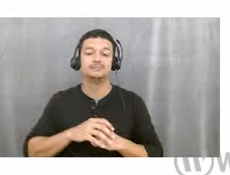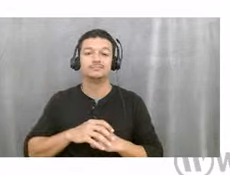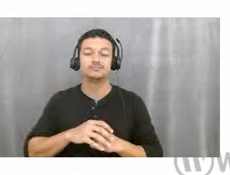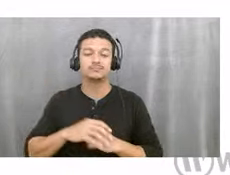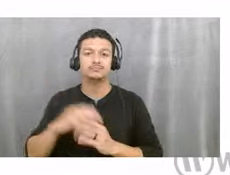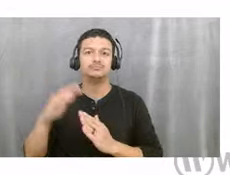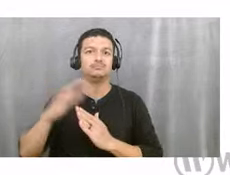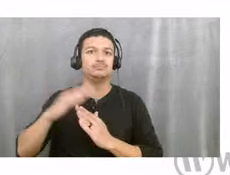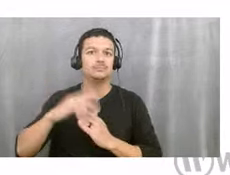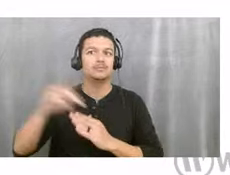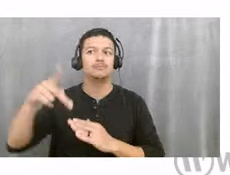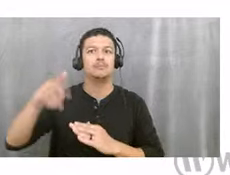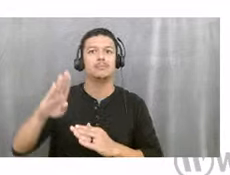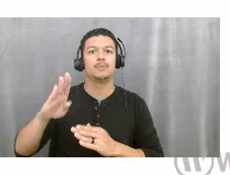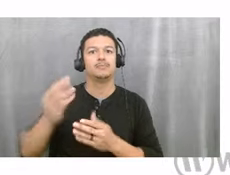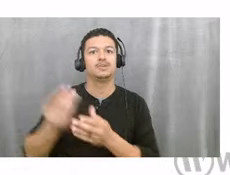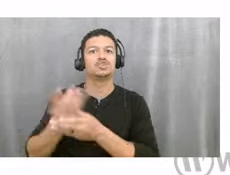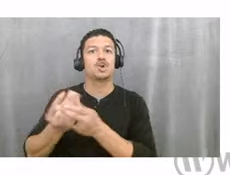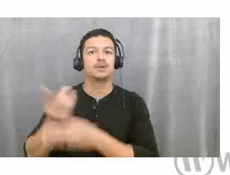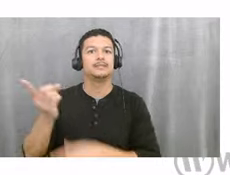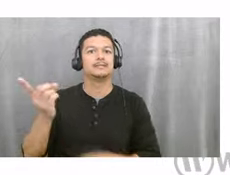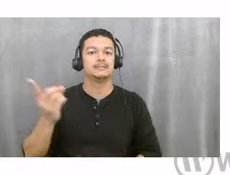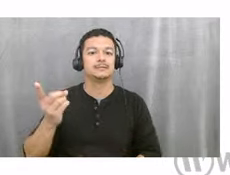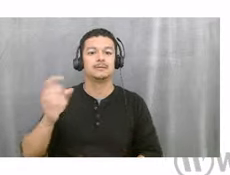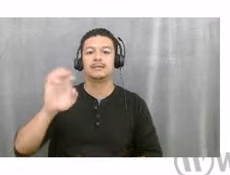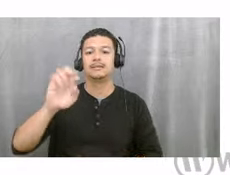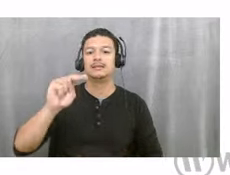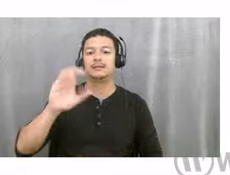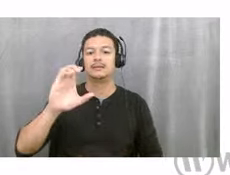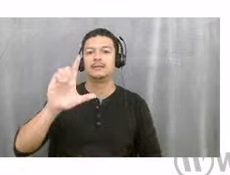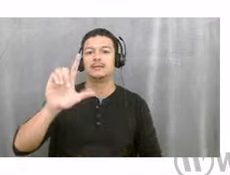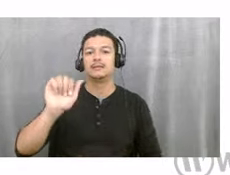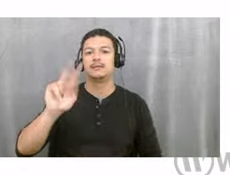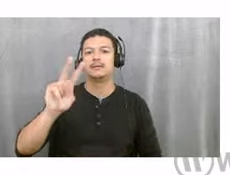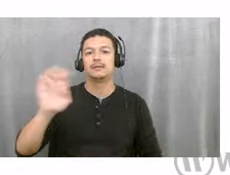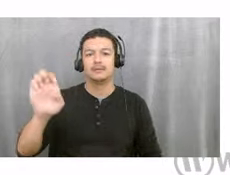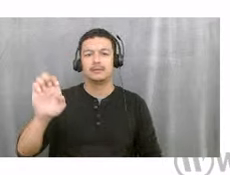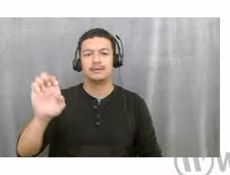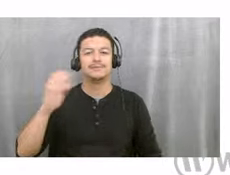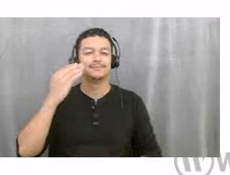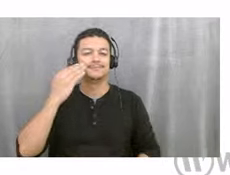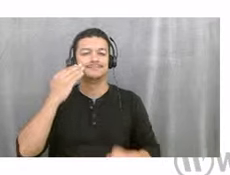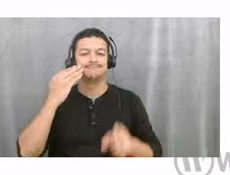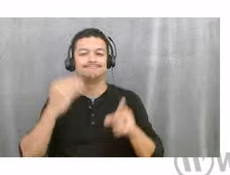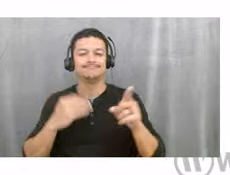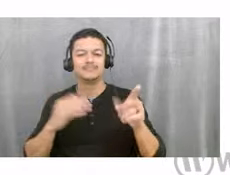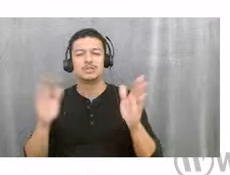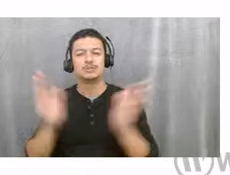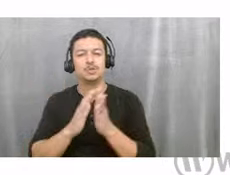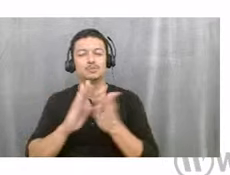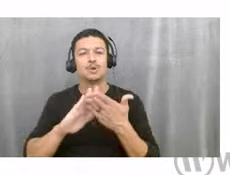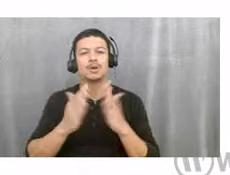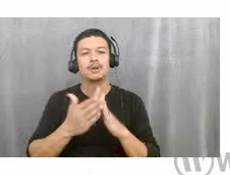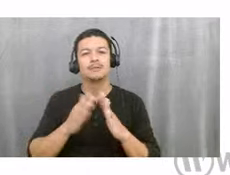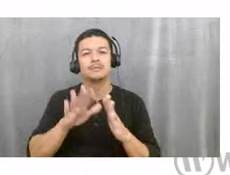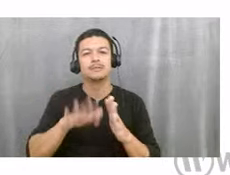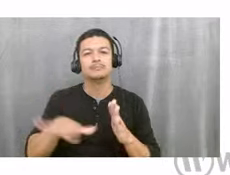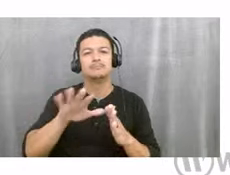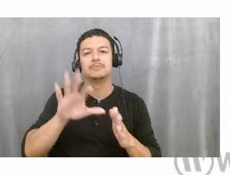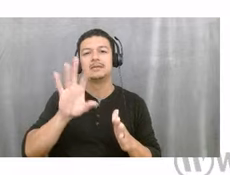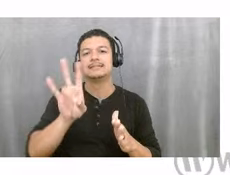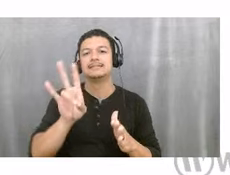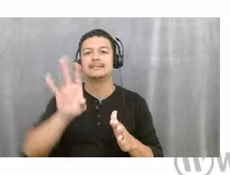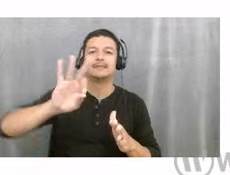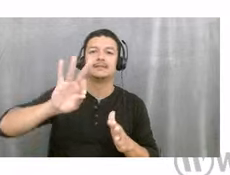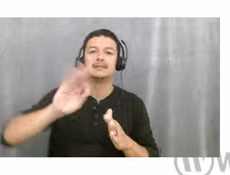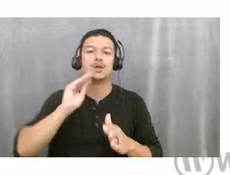Gardens, the enclave, excuse me, the enclave at Sherwood Park, which is a smaller community, a boutique community of 79 homes in